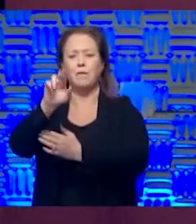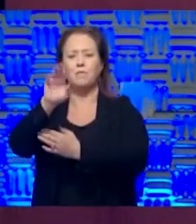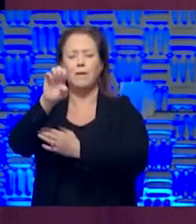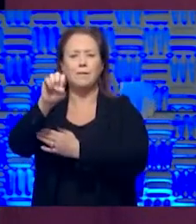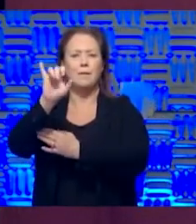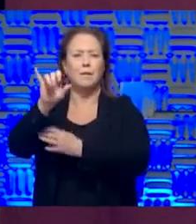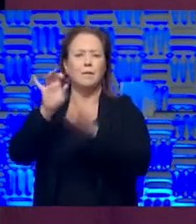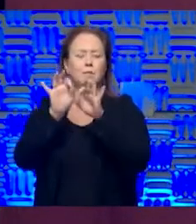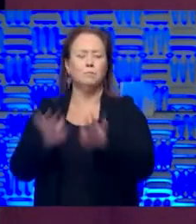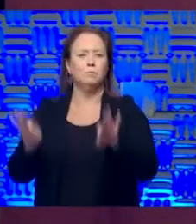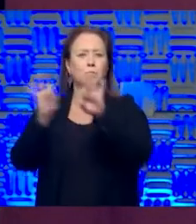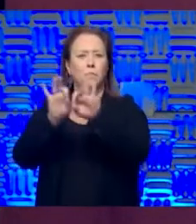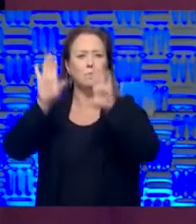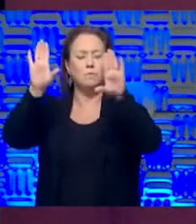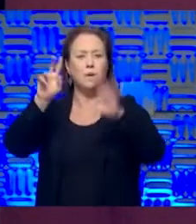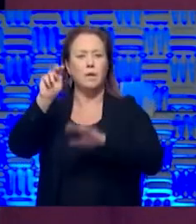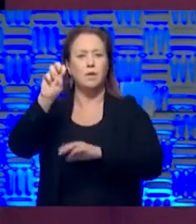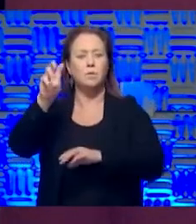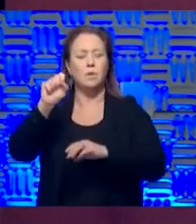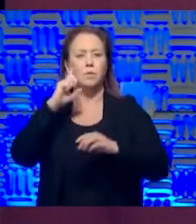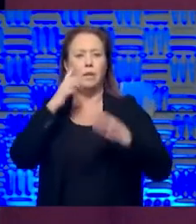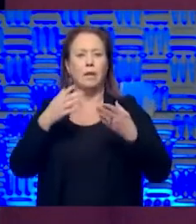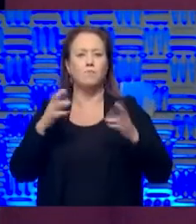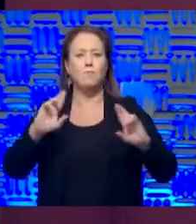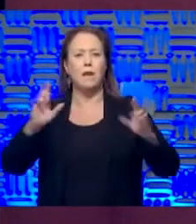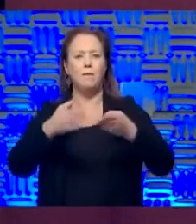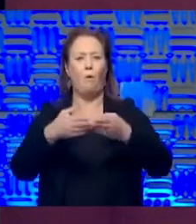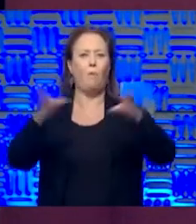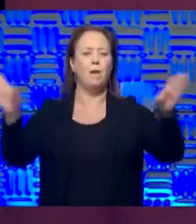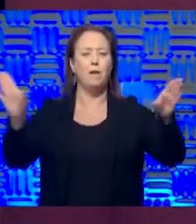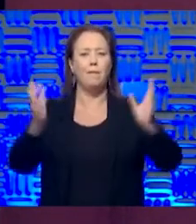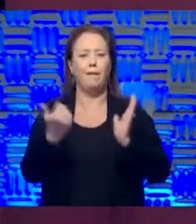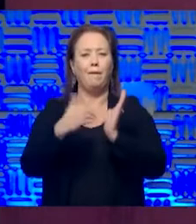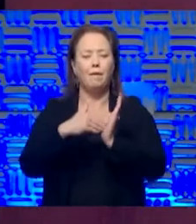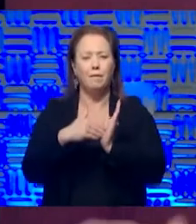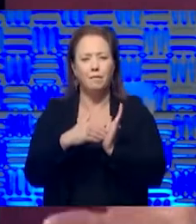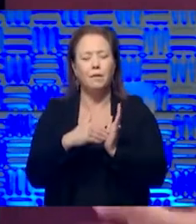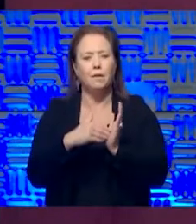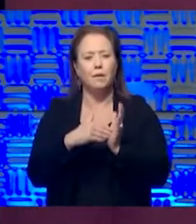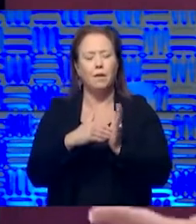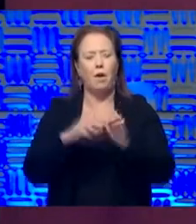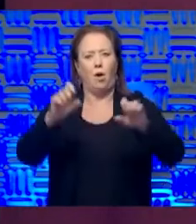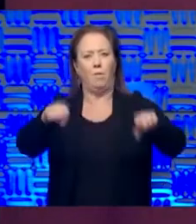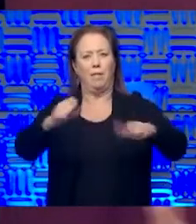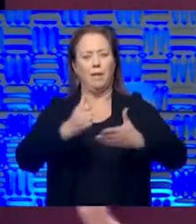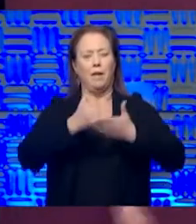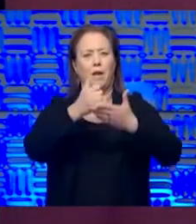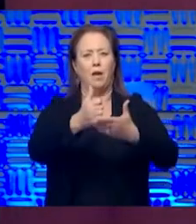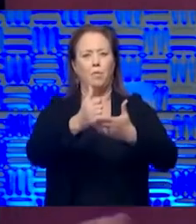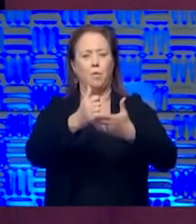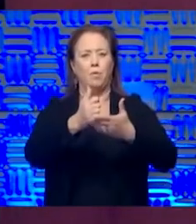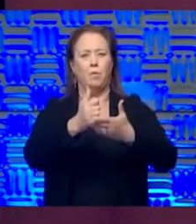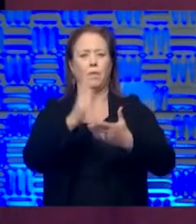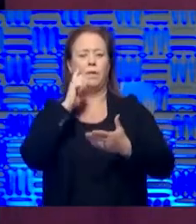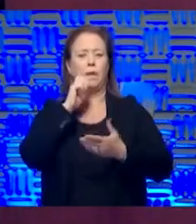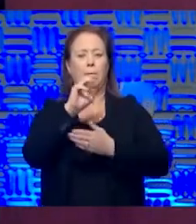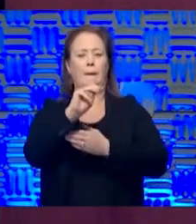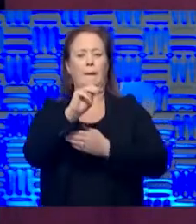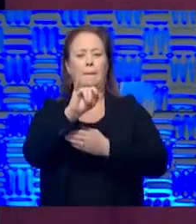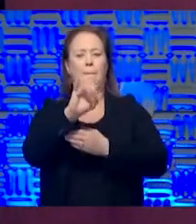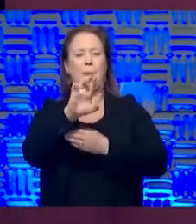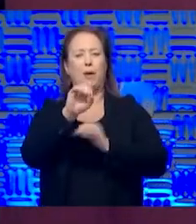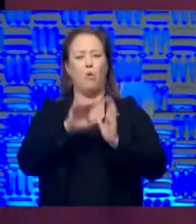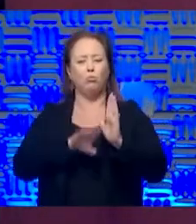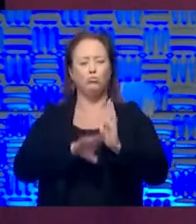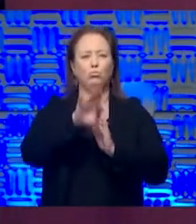news because as we look at reopening society, our ability to help with any sort of microwave or micro surge in